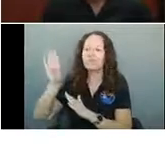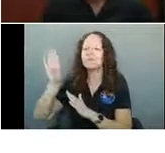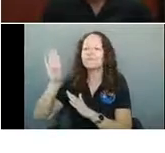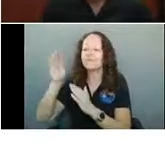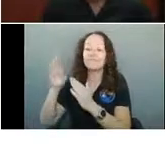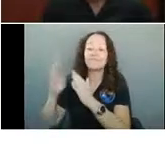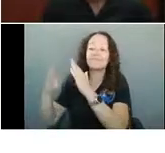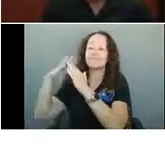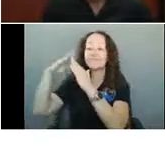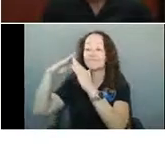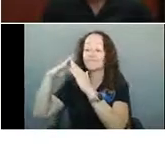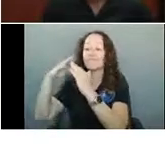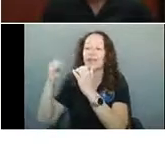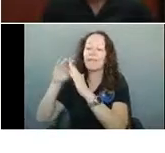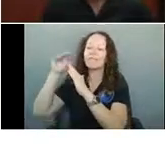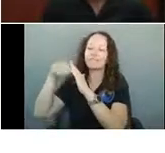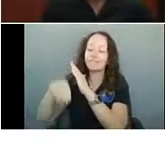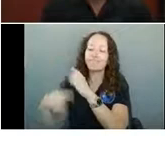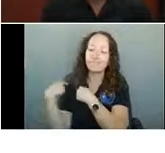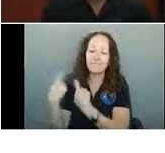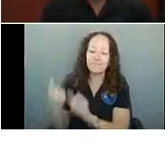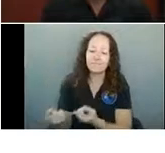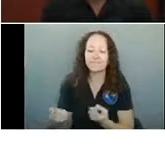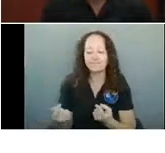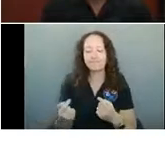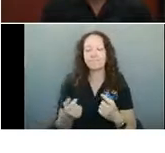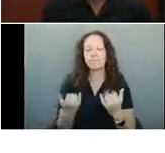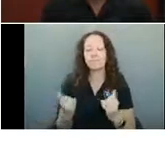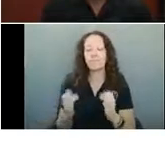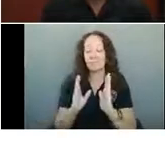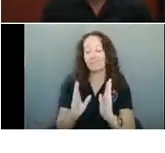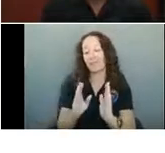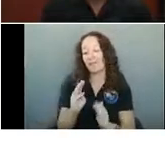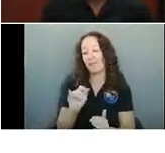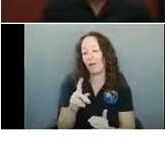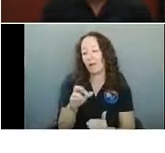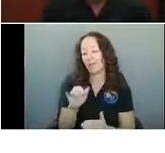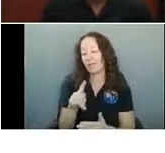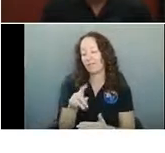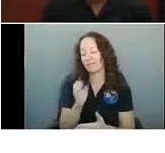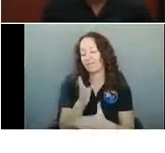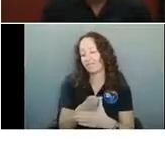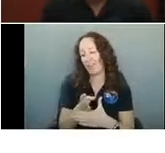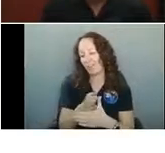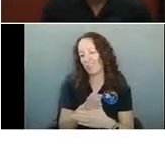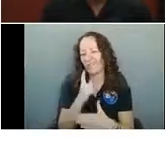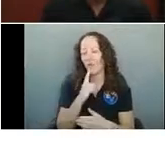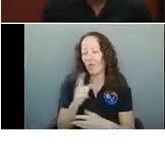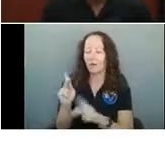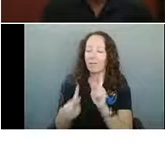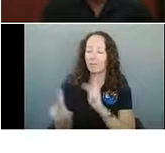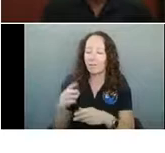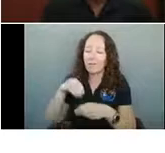into a moderate level of COVID like illness in the hospitals, about 5.1% of our